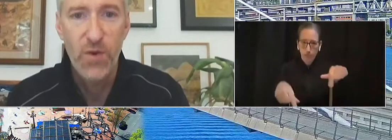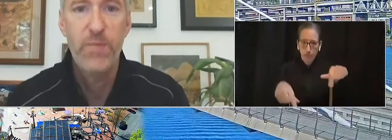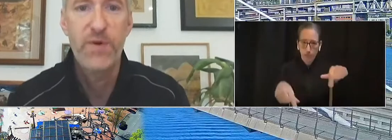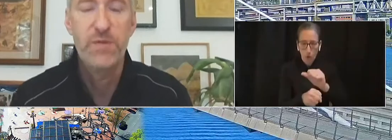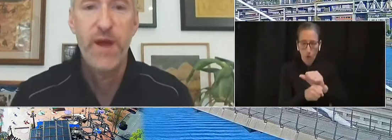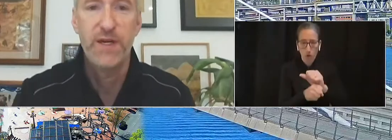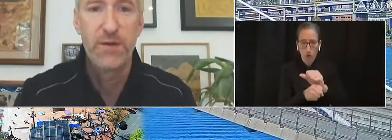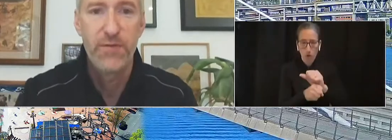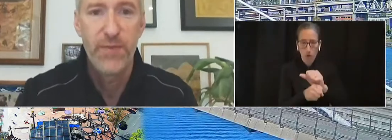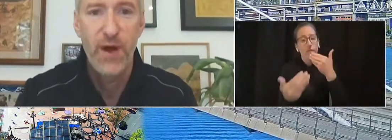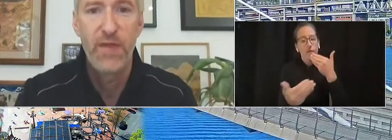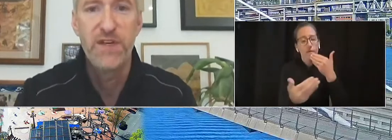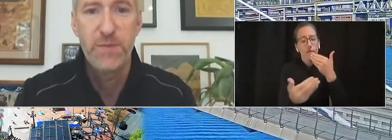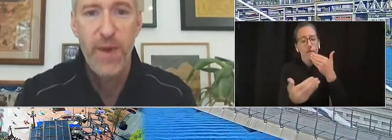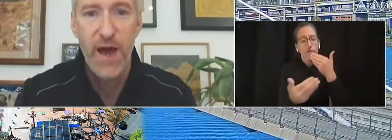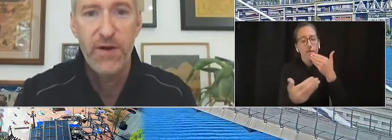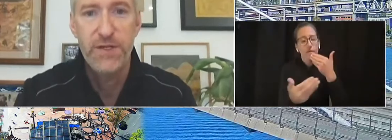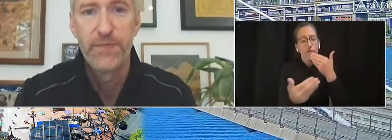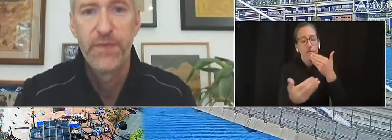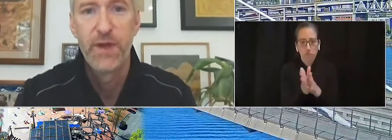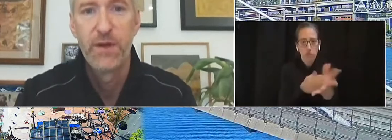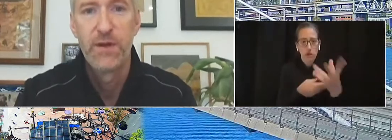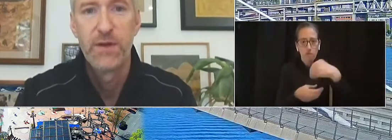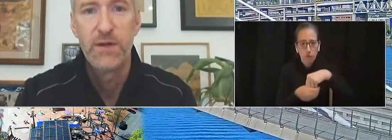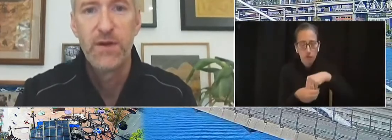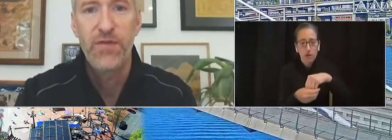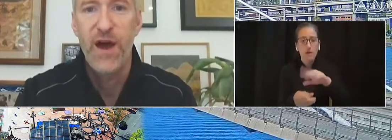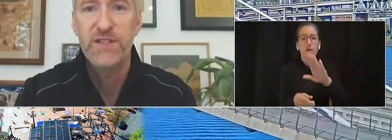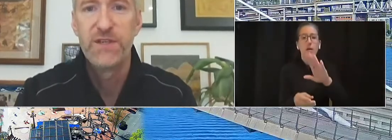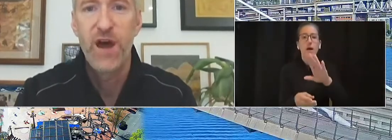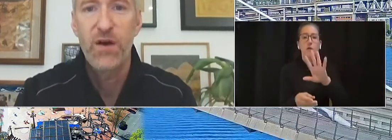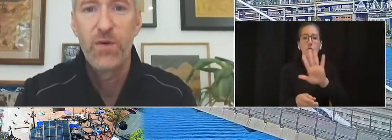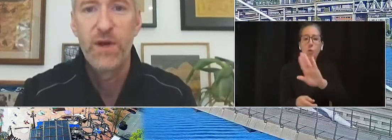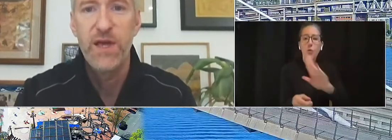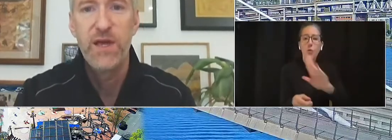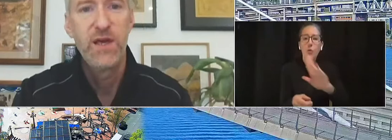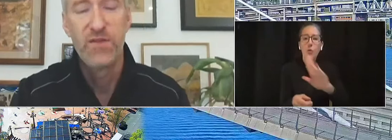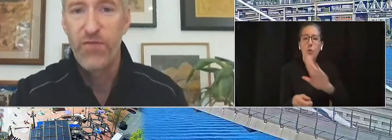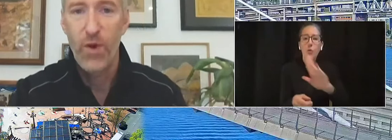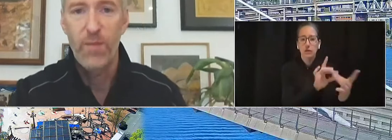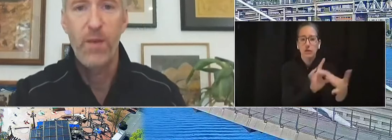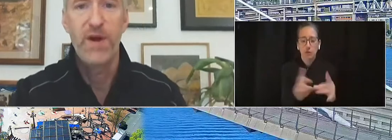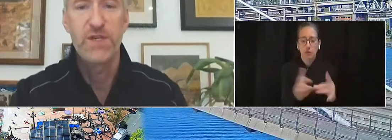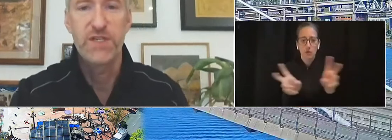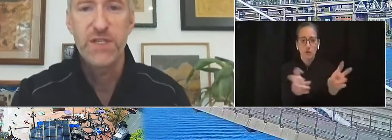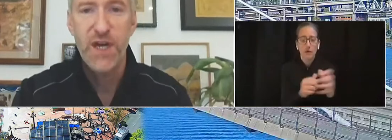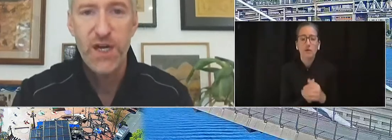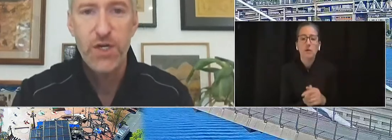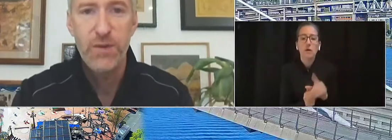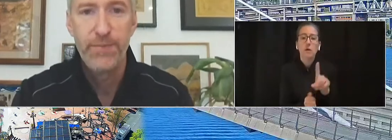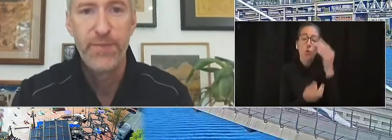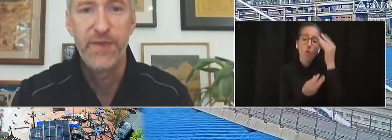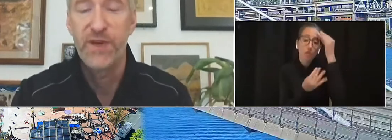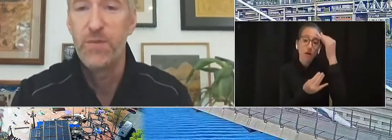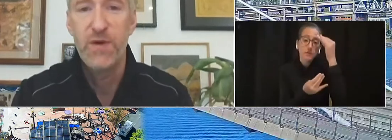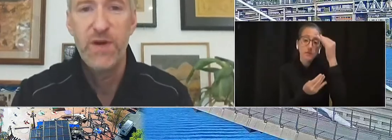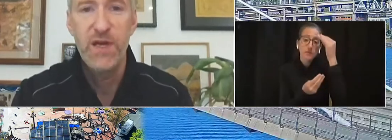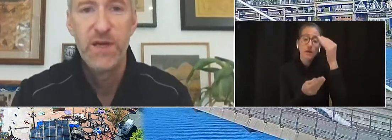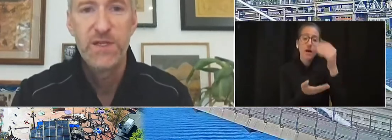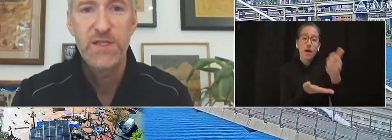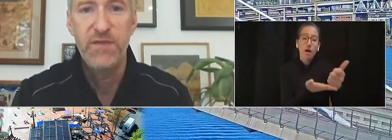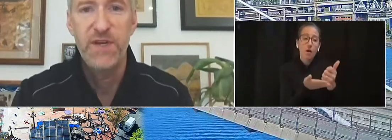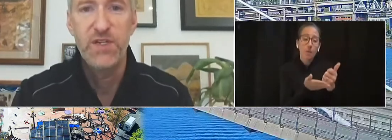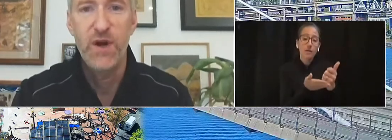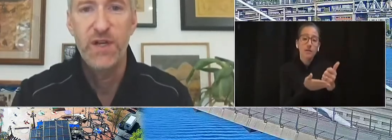and your perspective on these matters. Your thoughts not only inform our budget discussion, but the